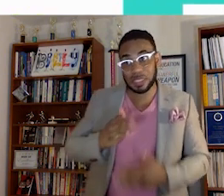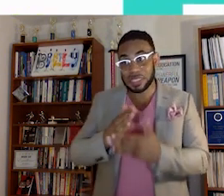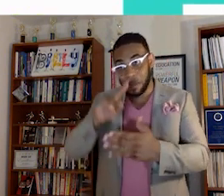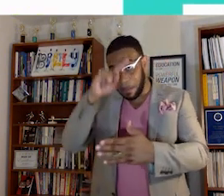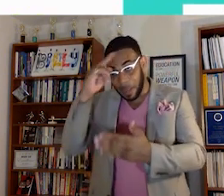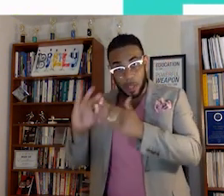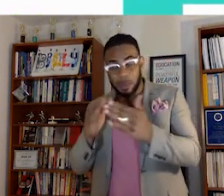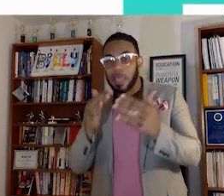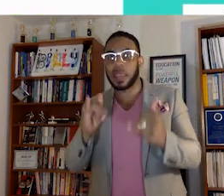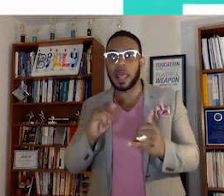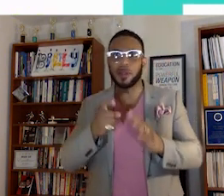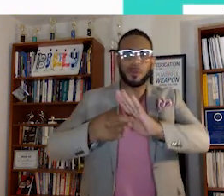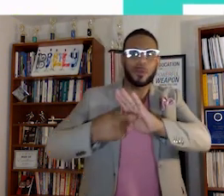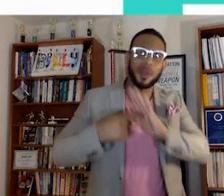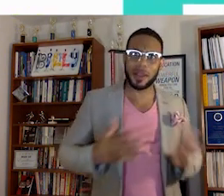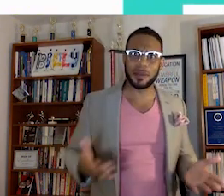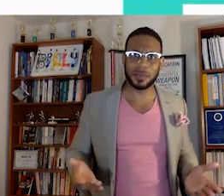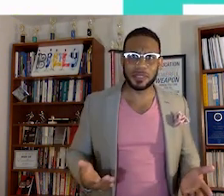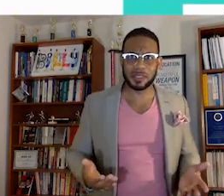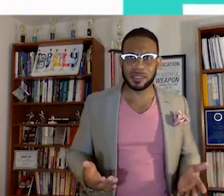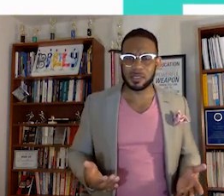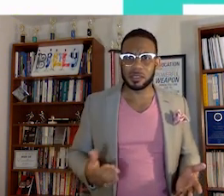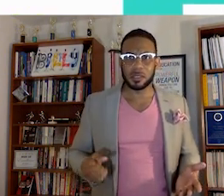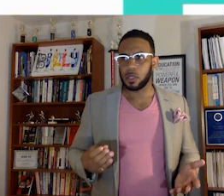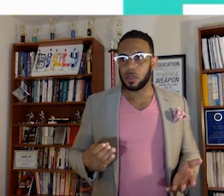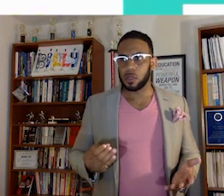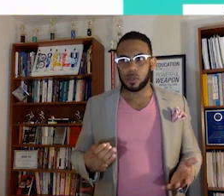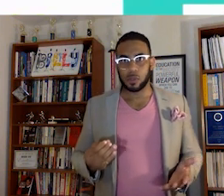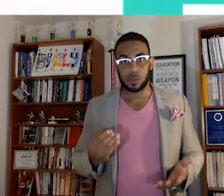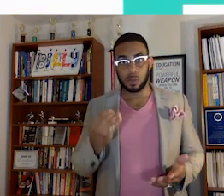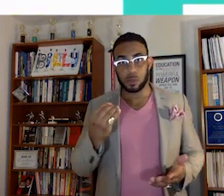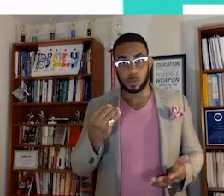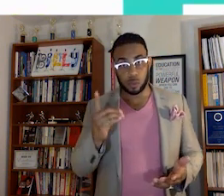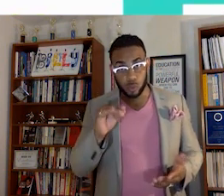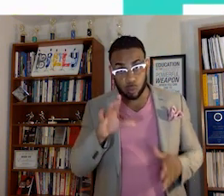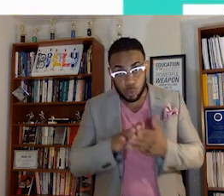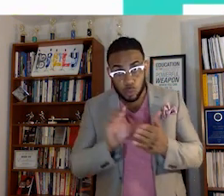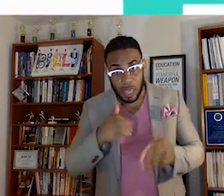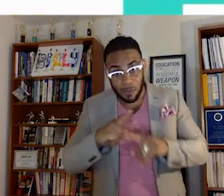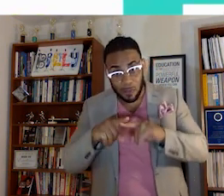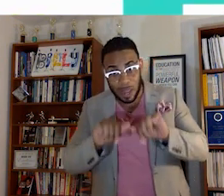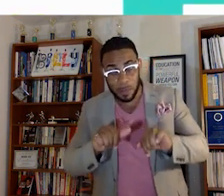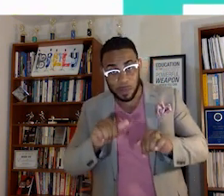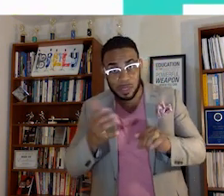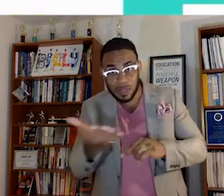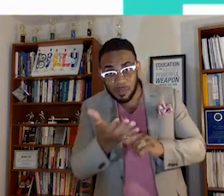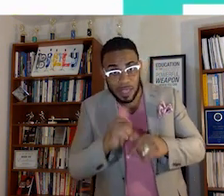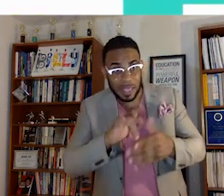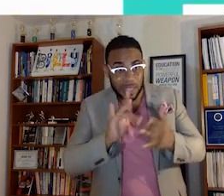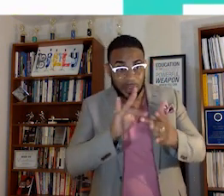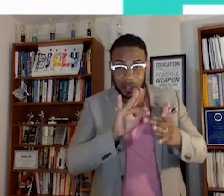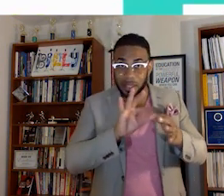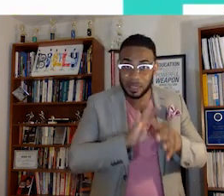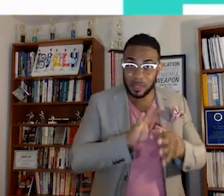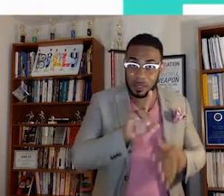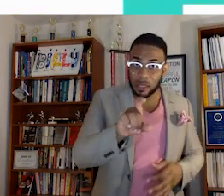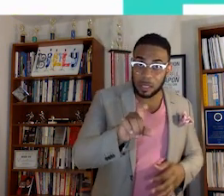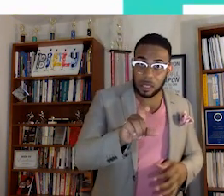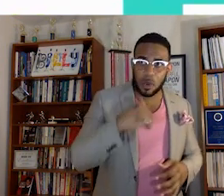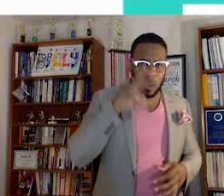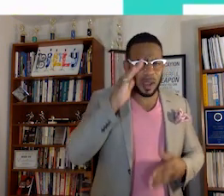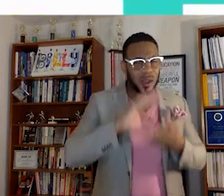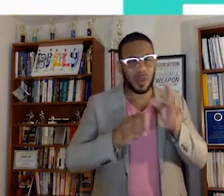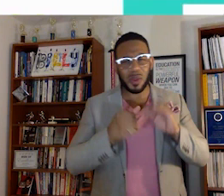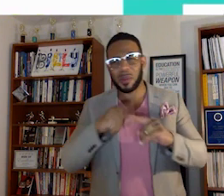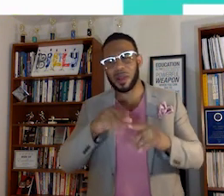black communities. Now it's a requirement. So do students have reliable devices and Internet connections? We're hearing